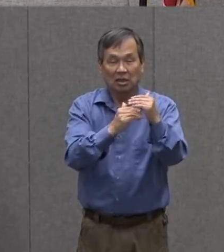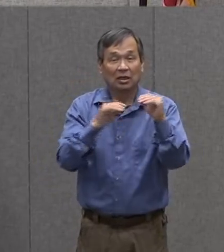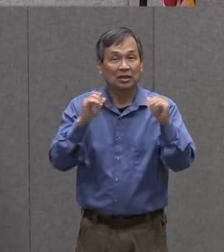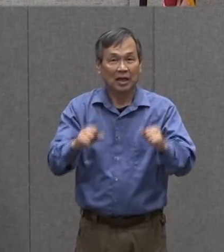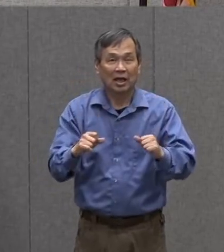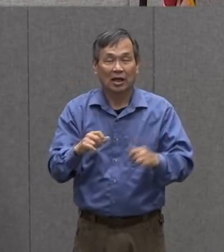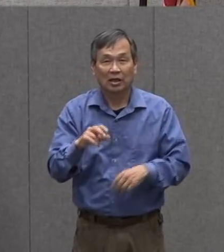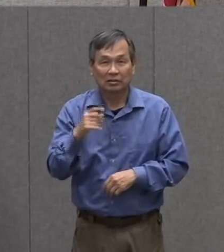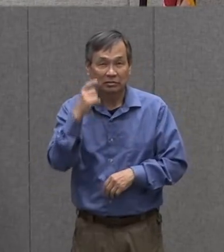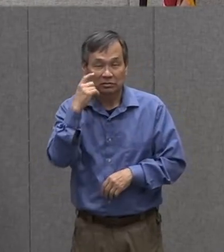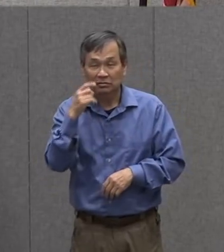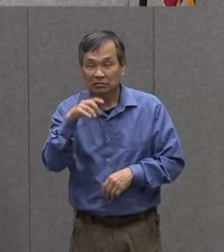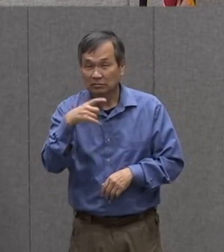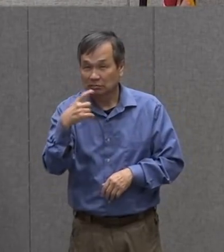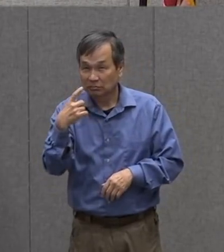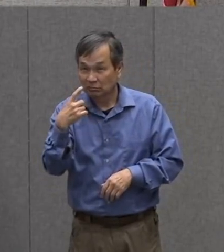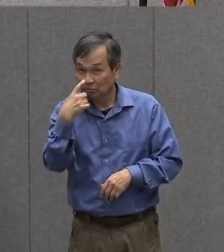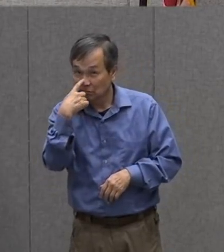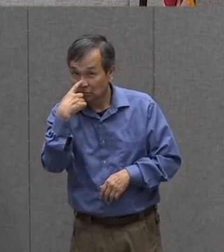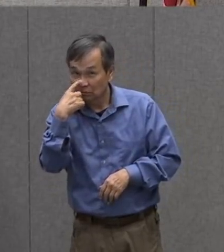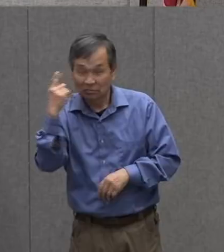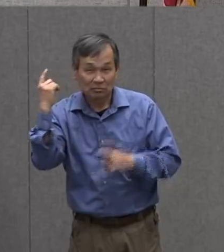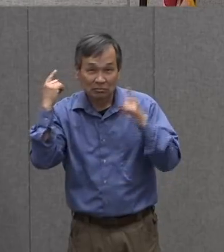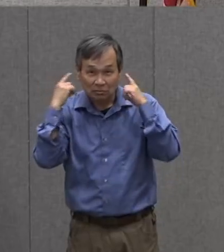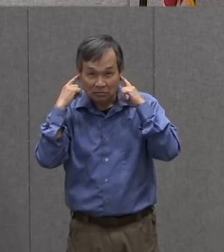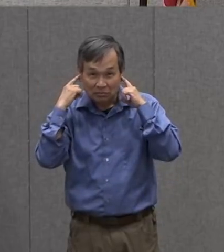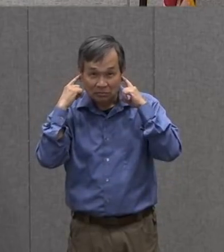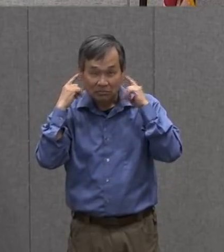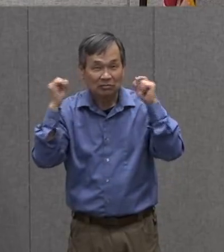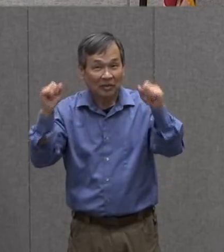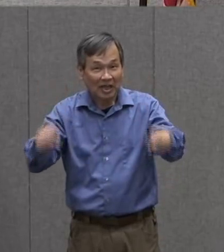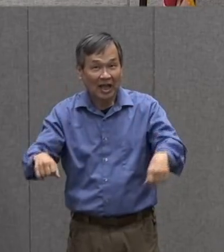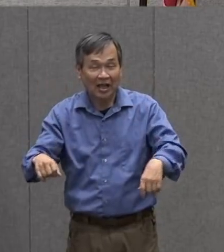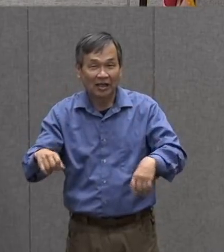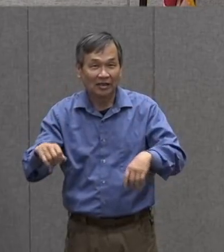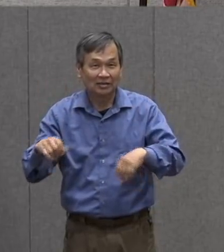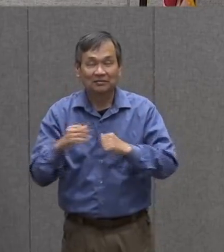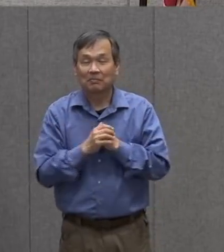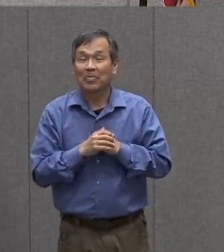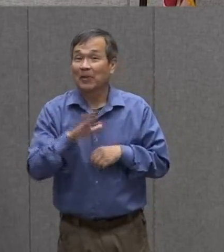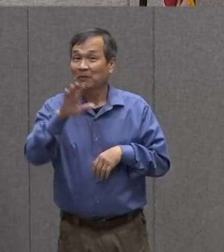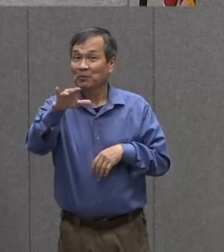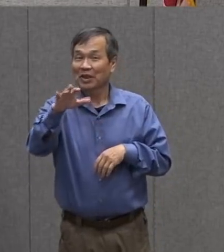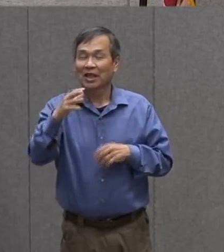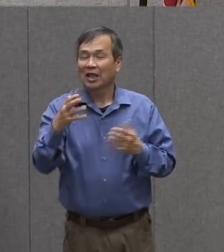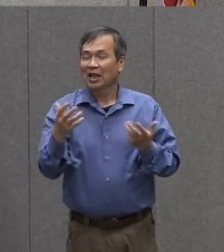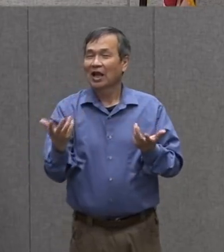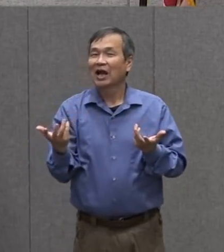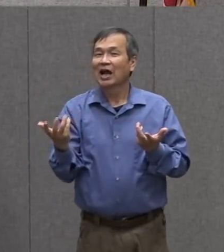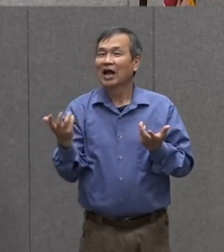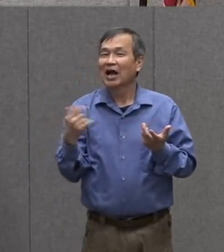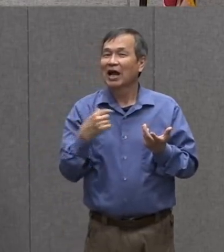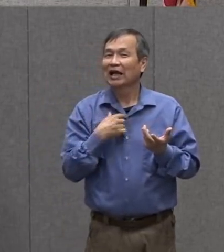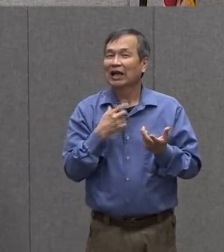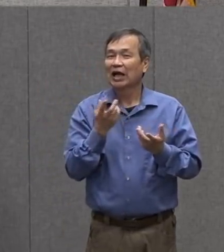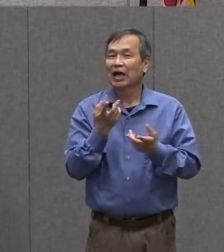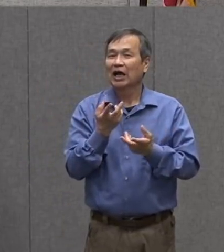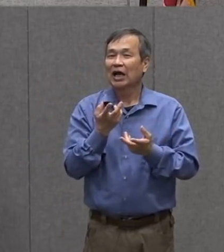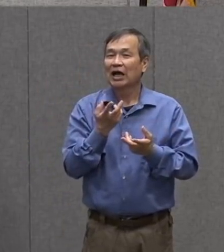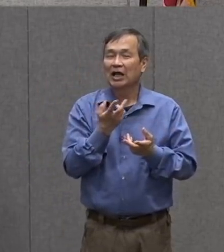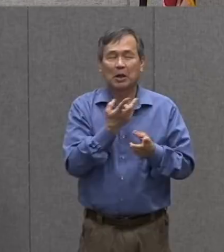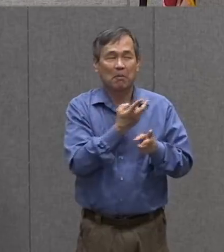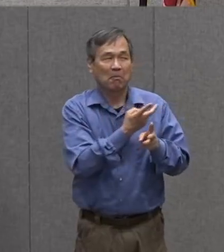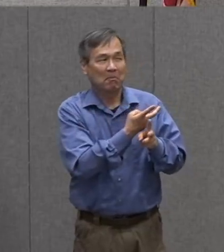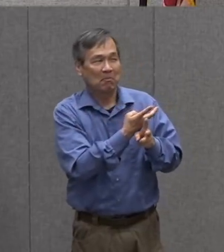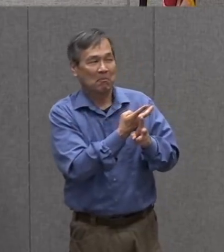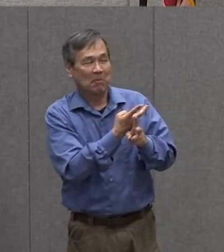can also observe with your ears i want to borrow a little bit